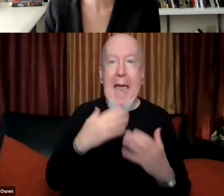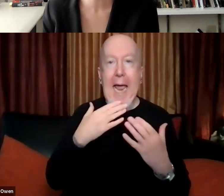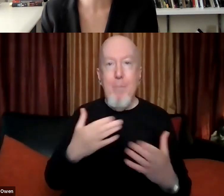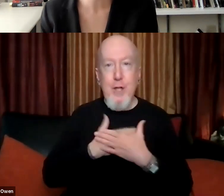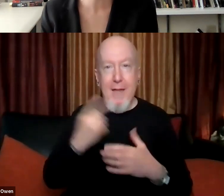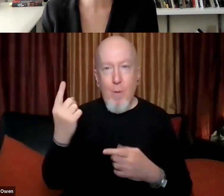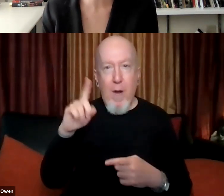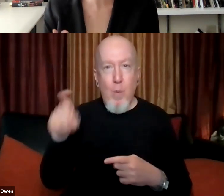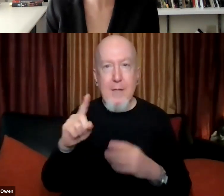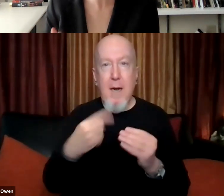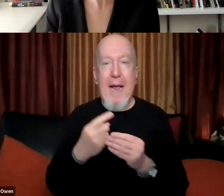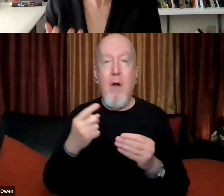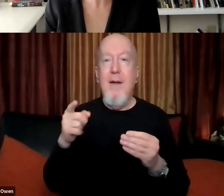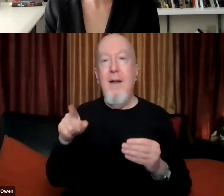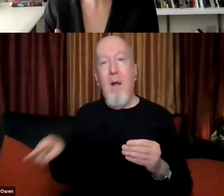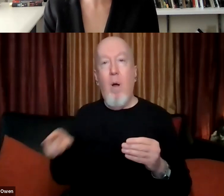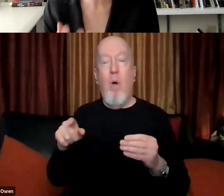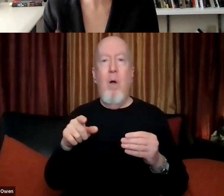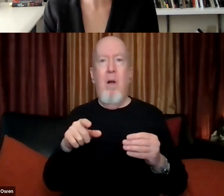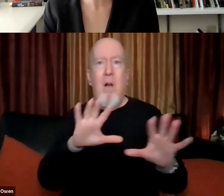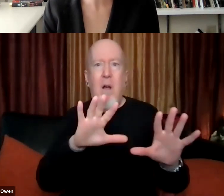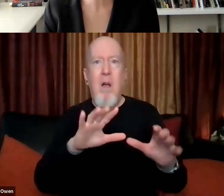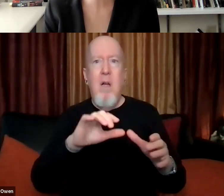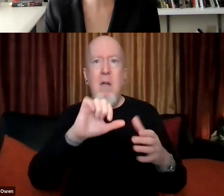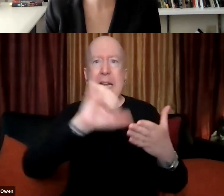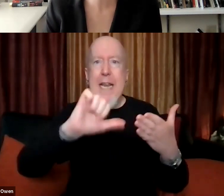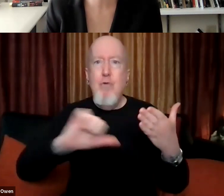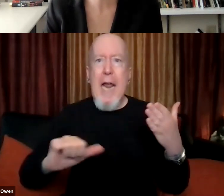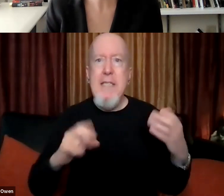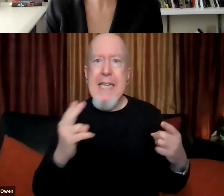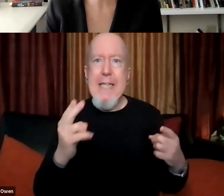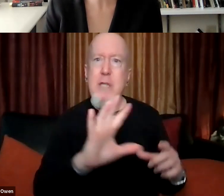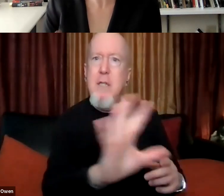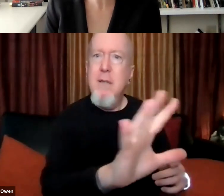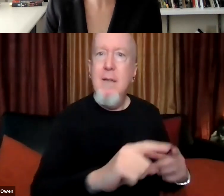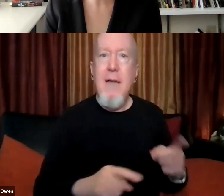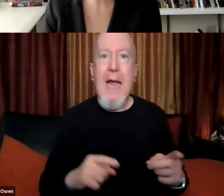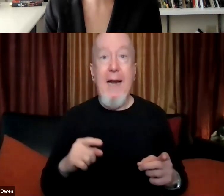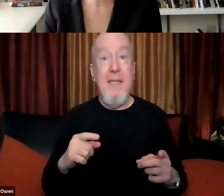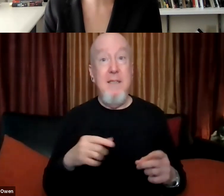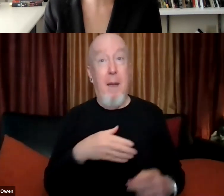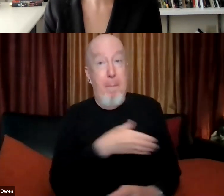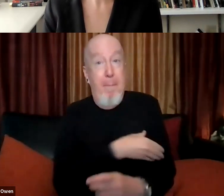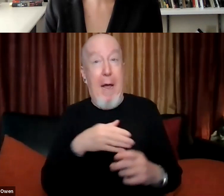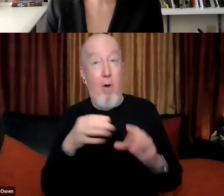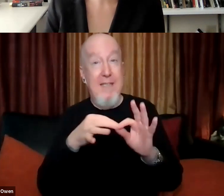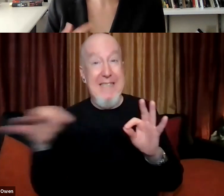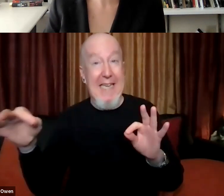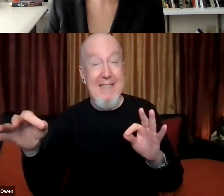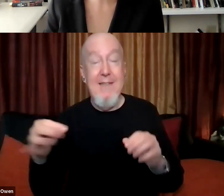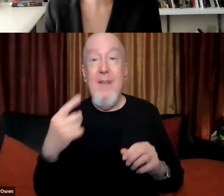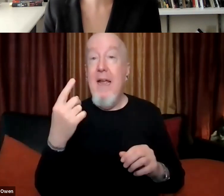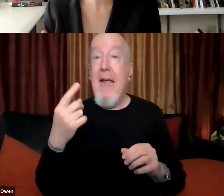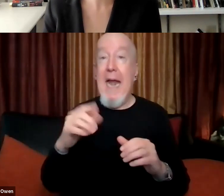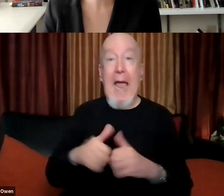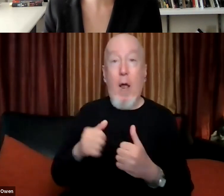the story of erasing history, because it's a, it's a powerful claim and people make it so quickly. And I think one of the answers to that is a